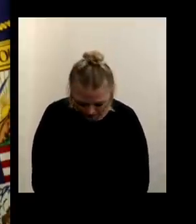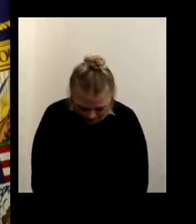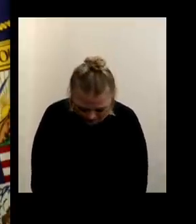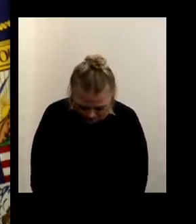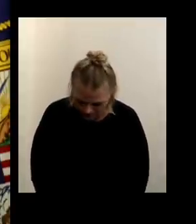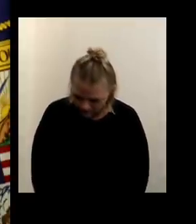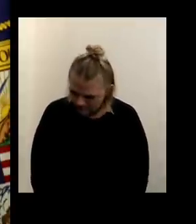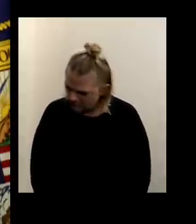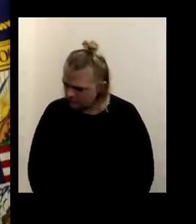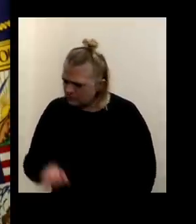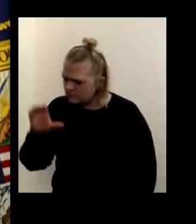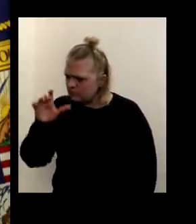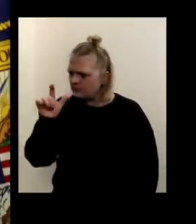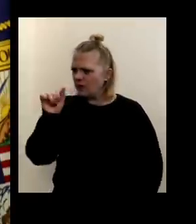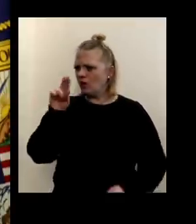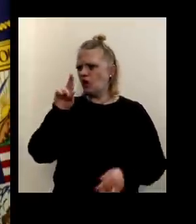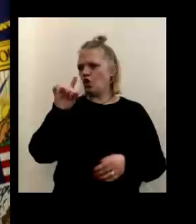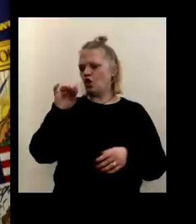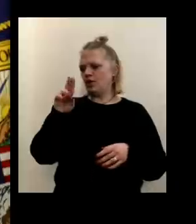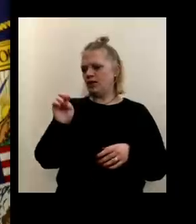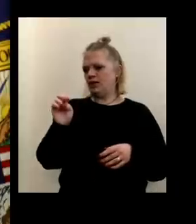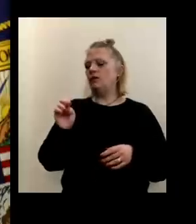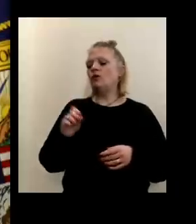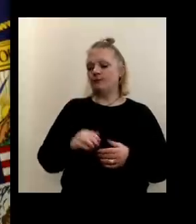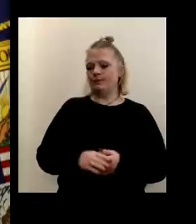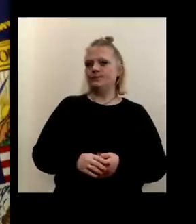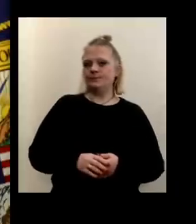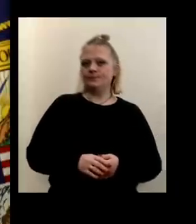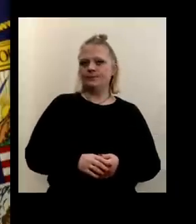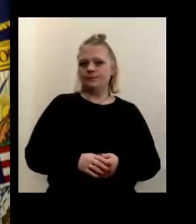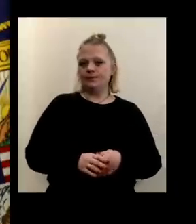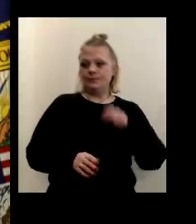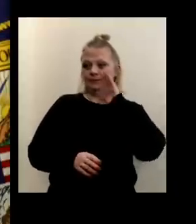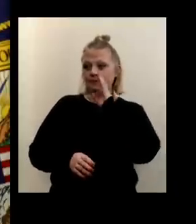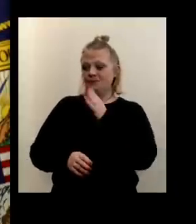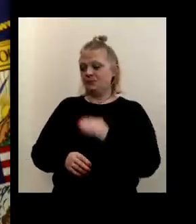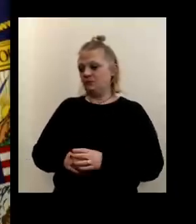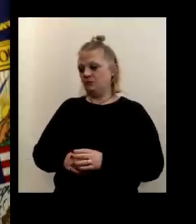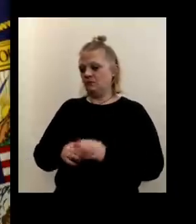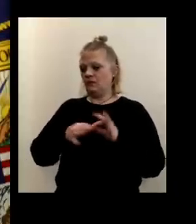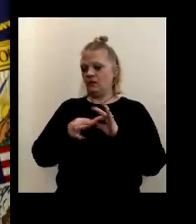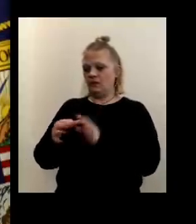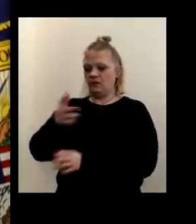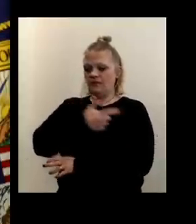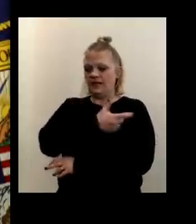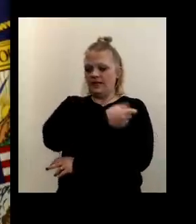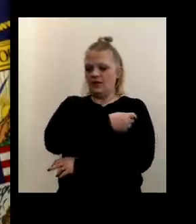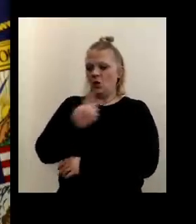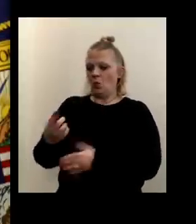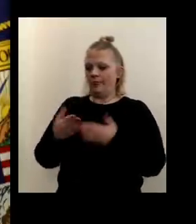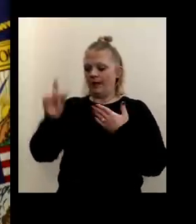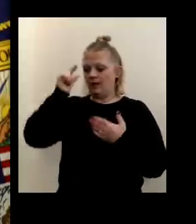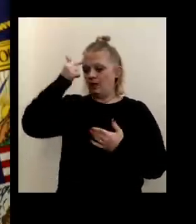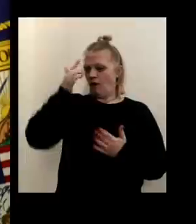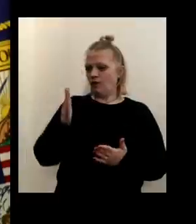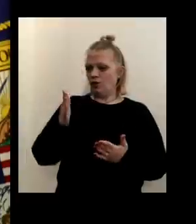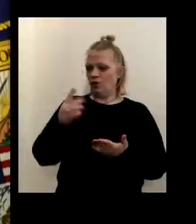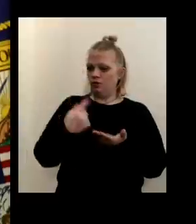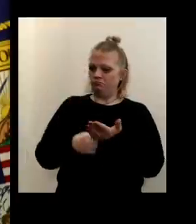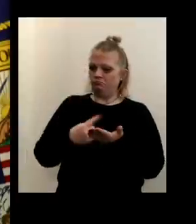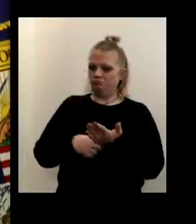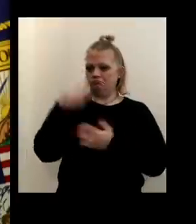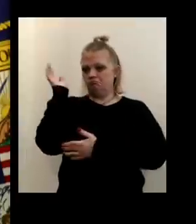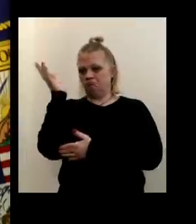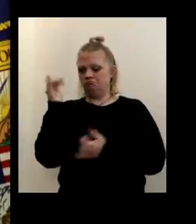Hi, this is Claudine. Hi, Claudine. Quick question. Hi. Regarding the vaccinations, one of the things the governor talked about today were,